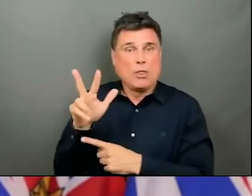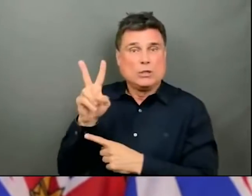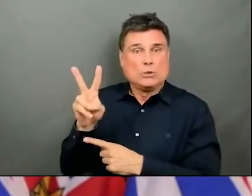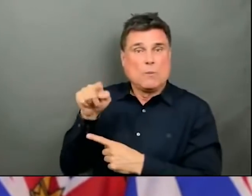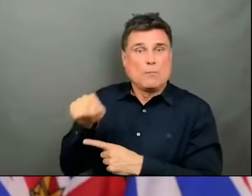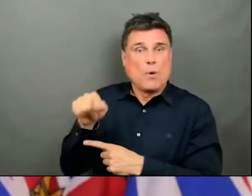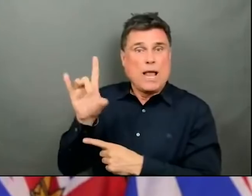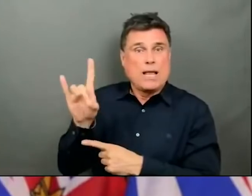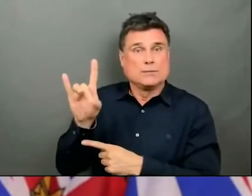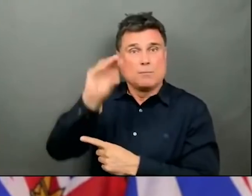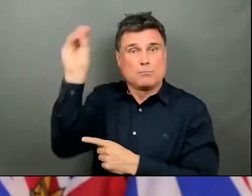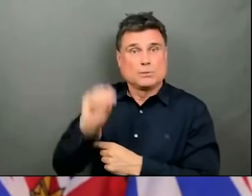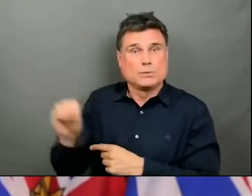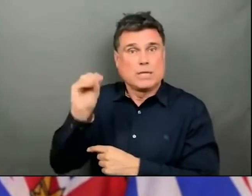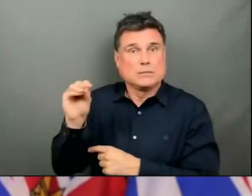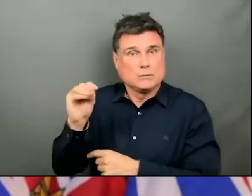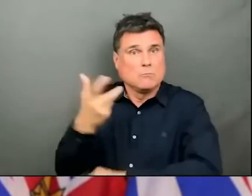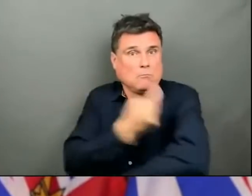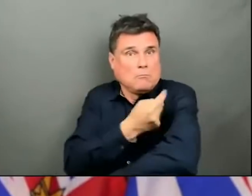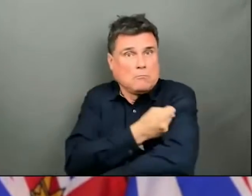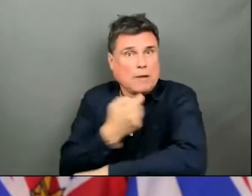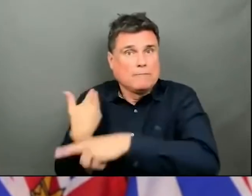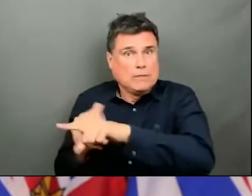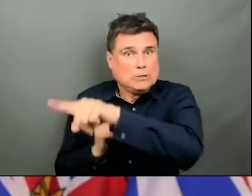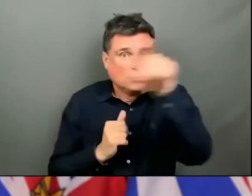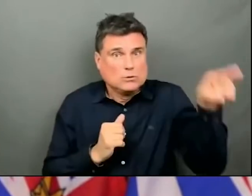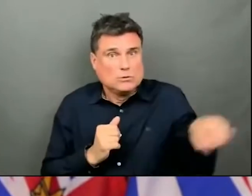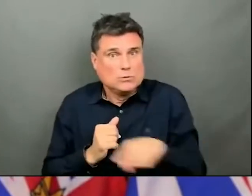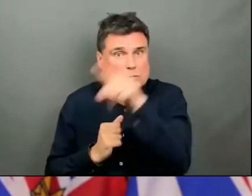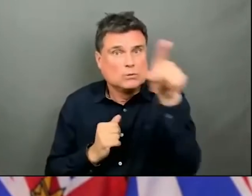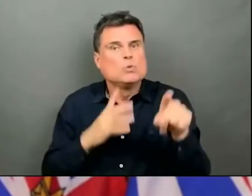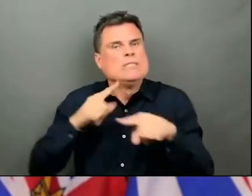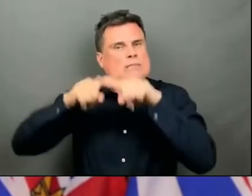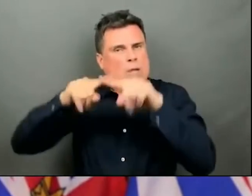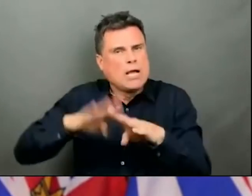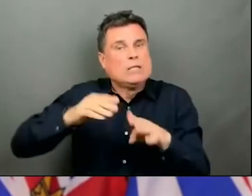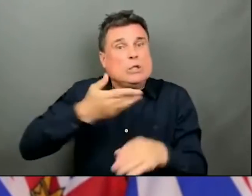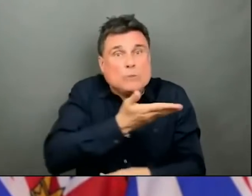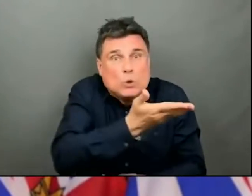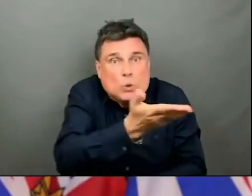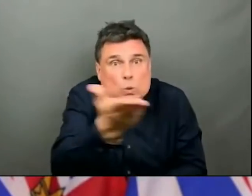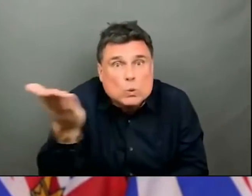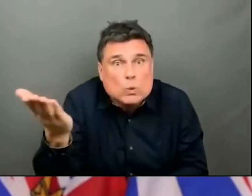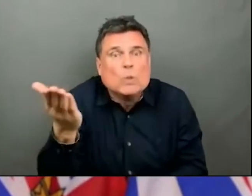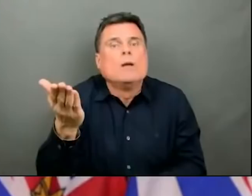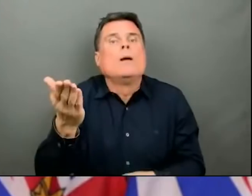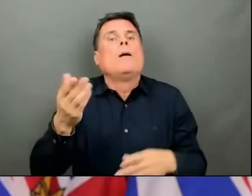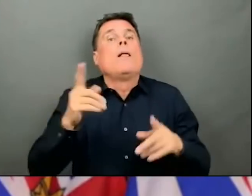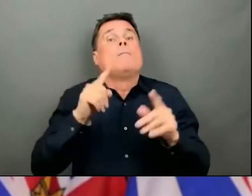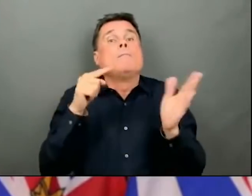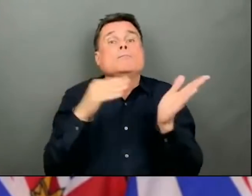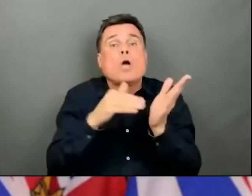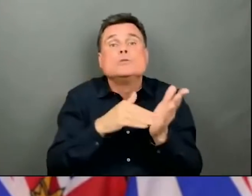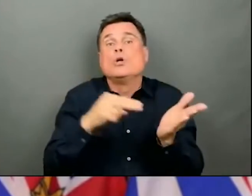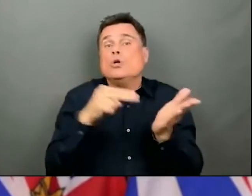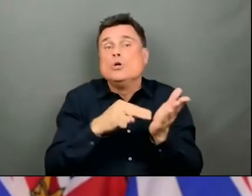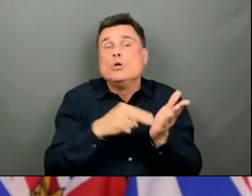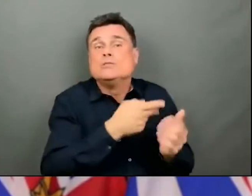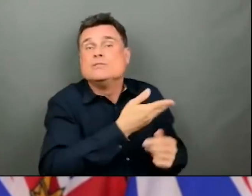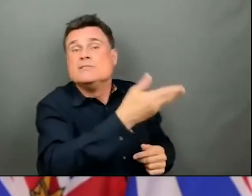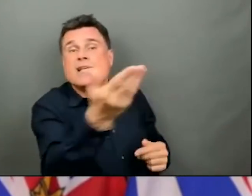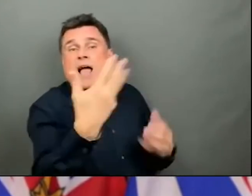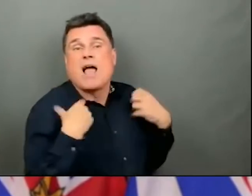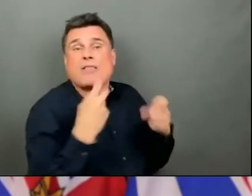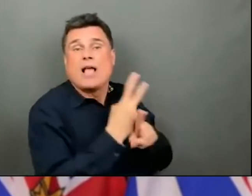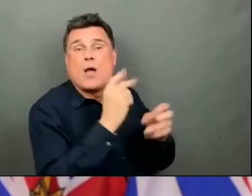It is counting on every single one of us to stop the spread. So that they can do the work that we are relying on them to do